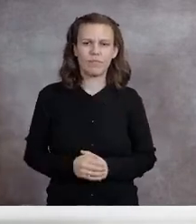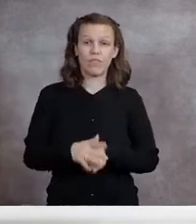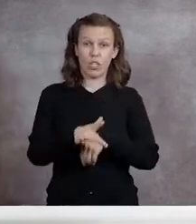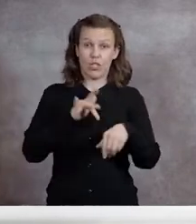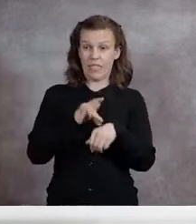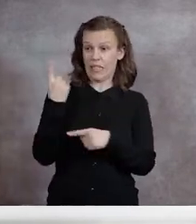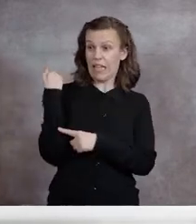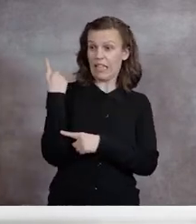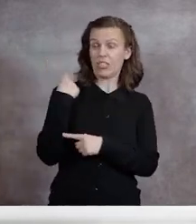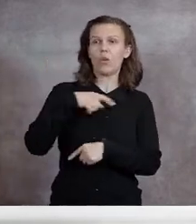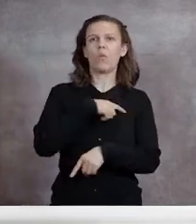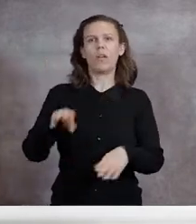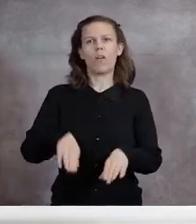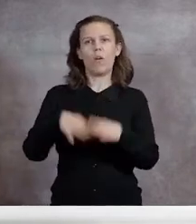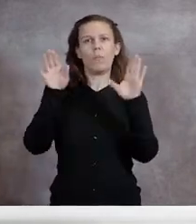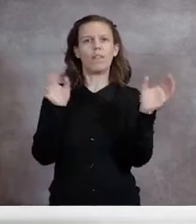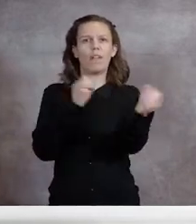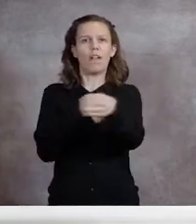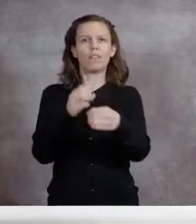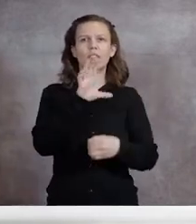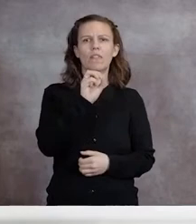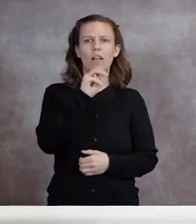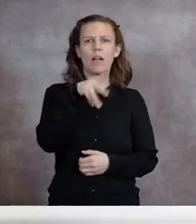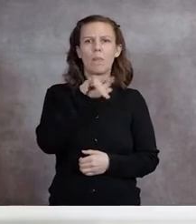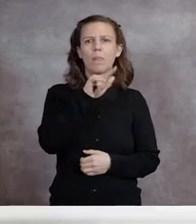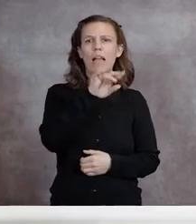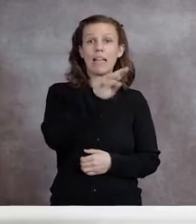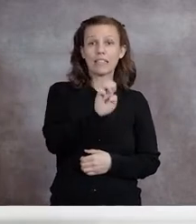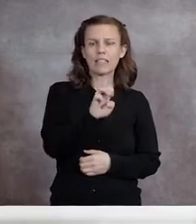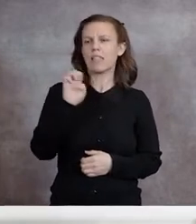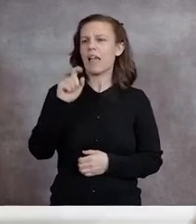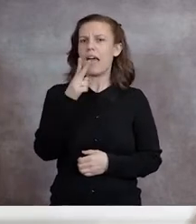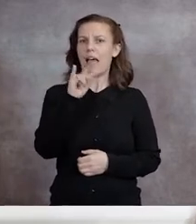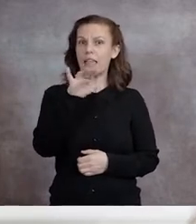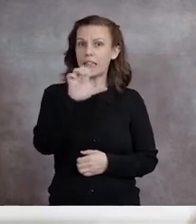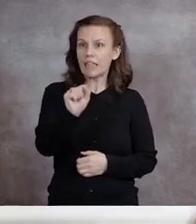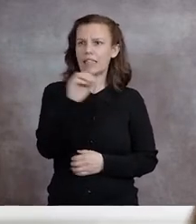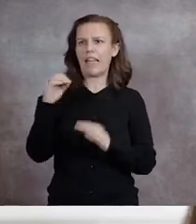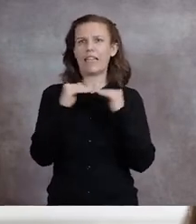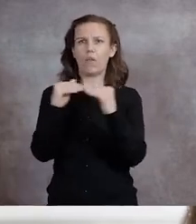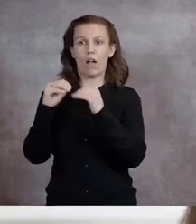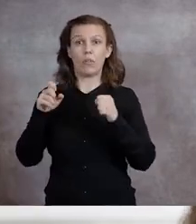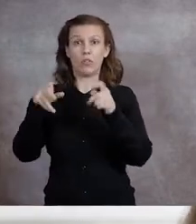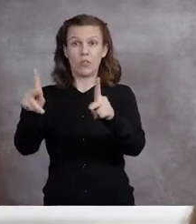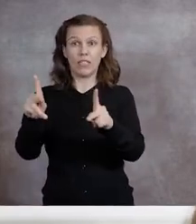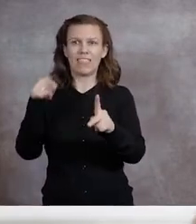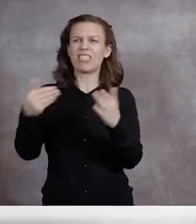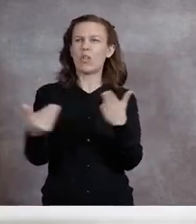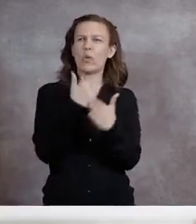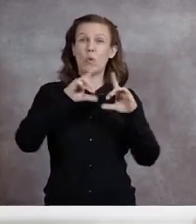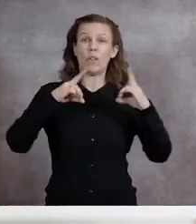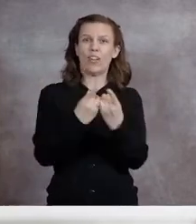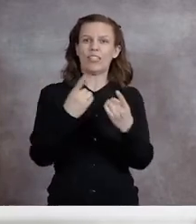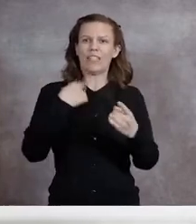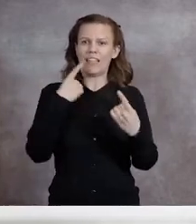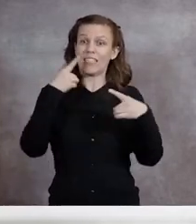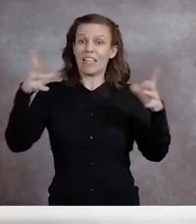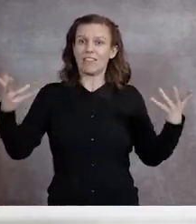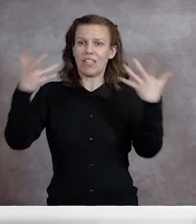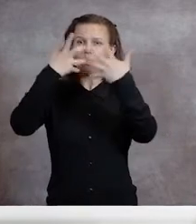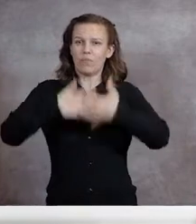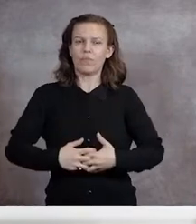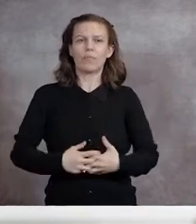unveiled our Office of Compliance, Ethics, and Equal Opportunity, a new division that successfully merges our existing offices